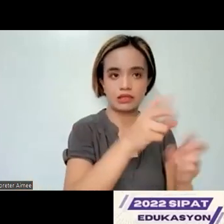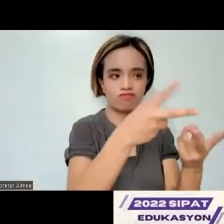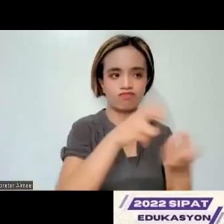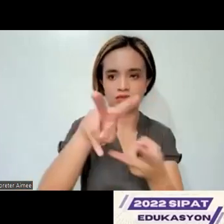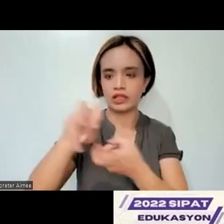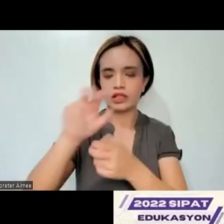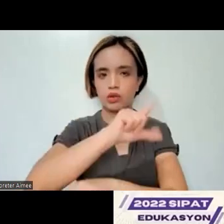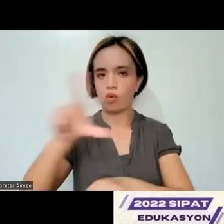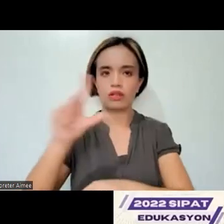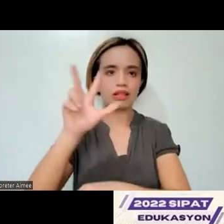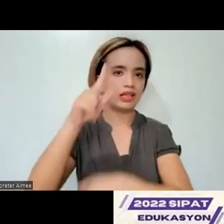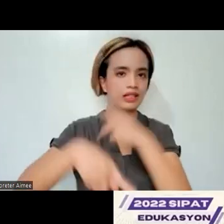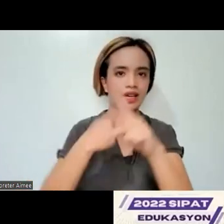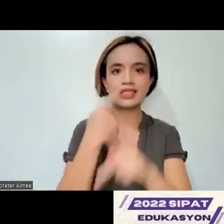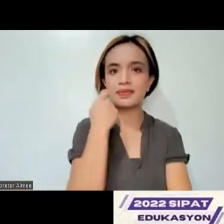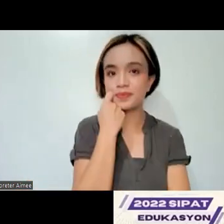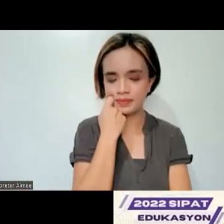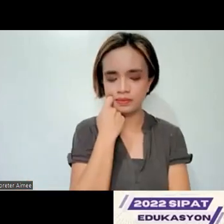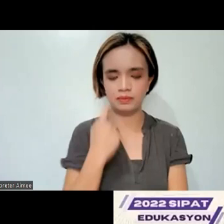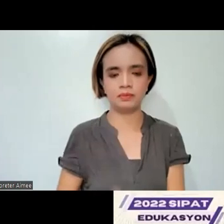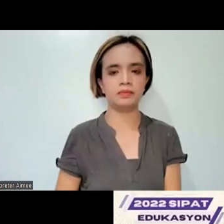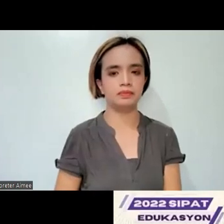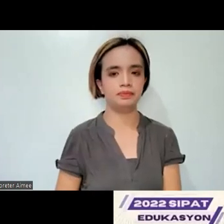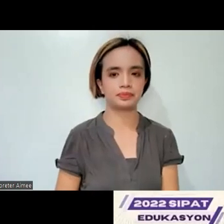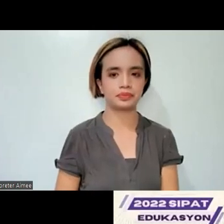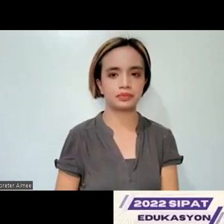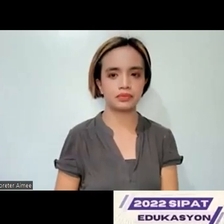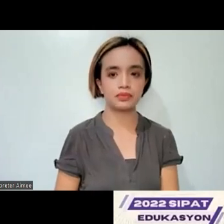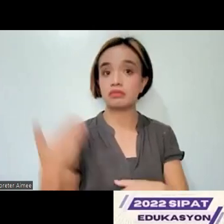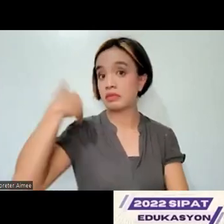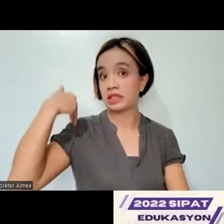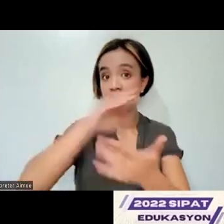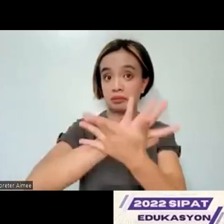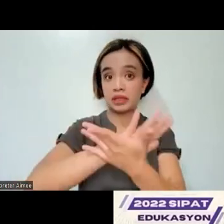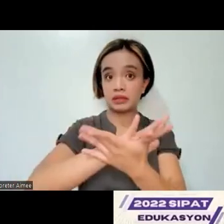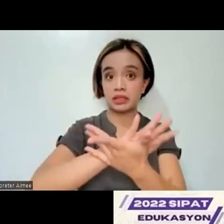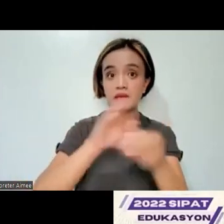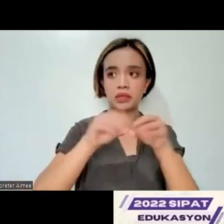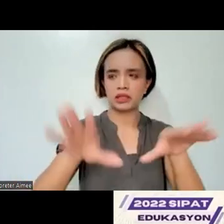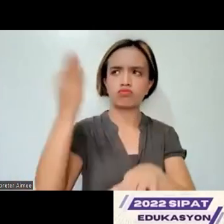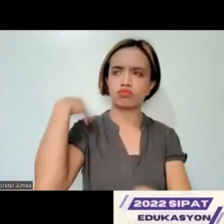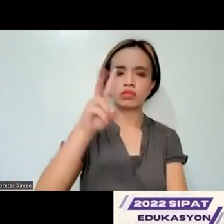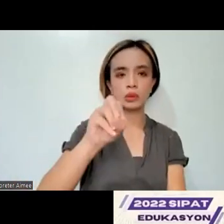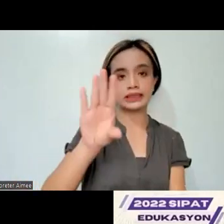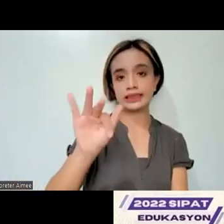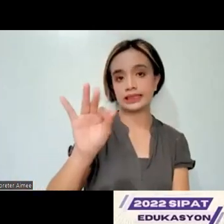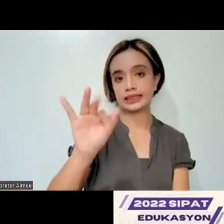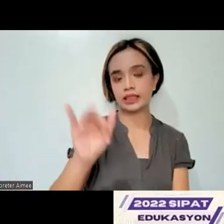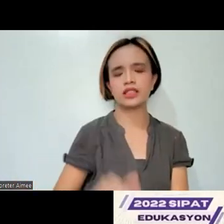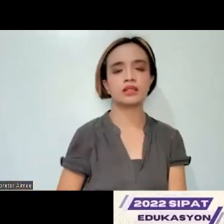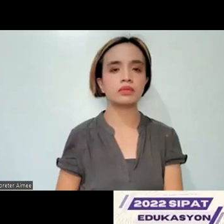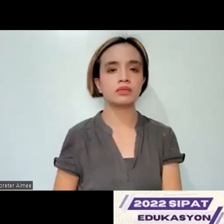forms that was mentioned. So pre-pandemic, that was 2019. And then a few